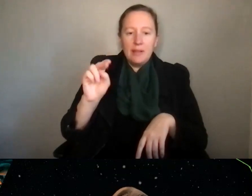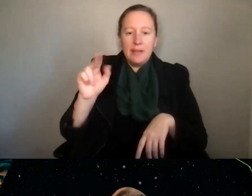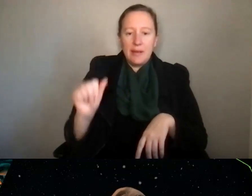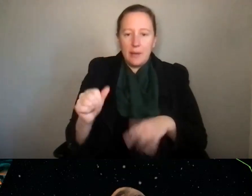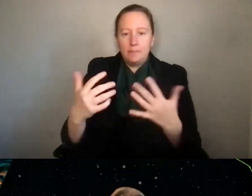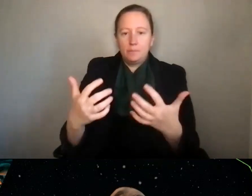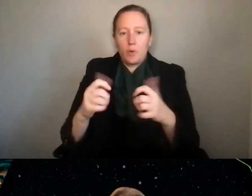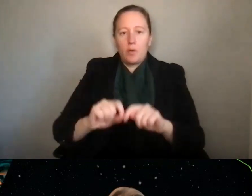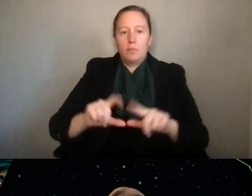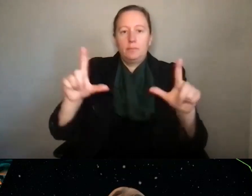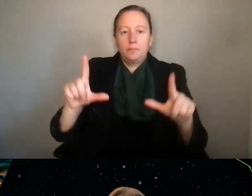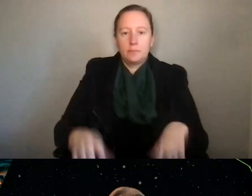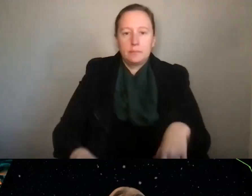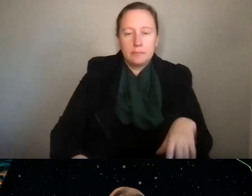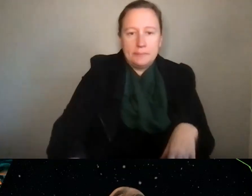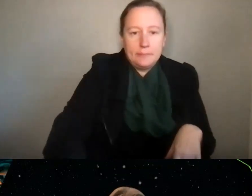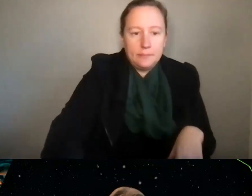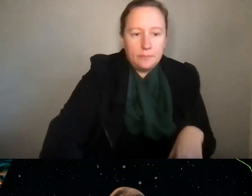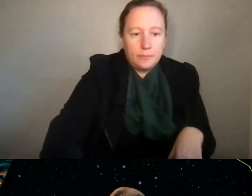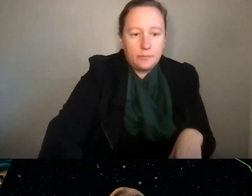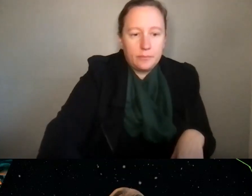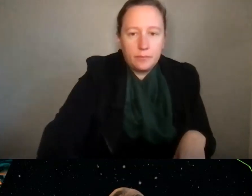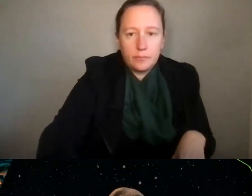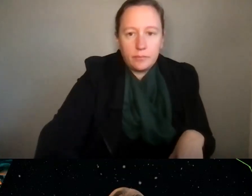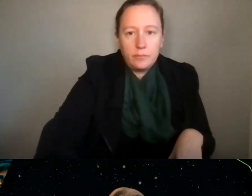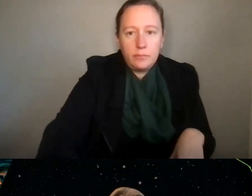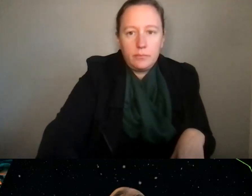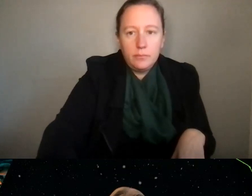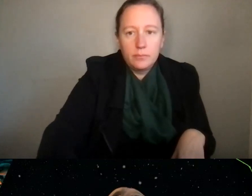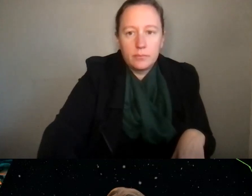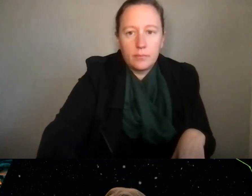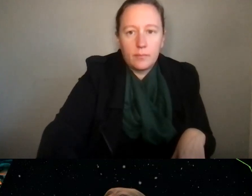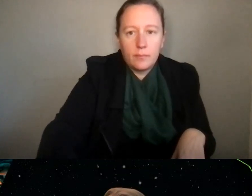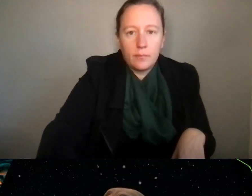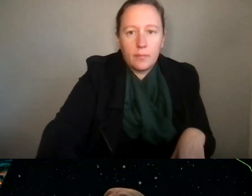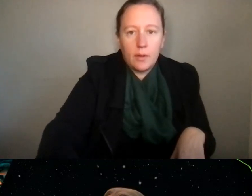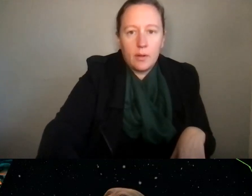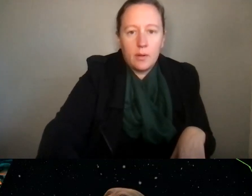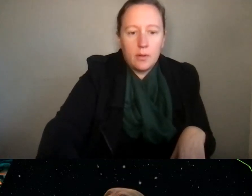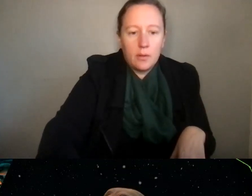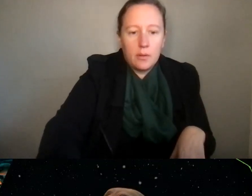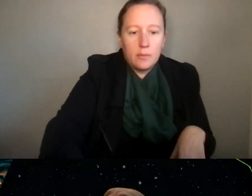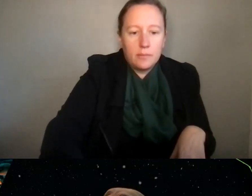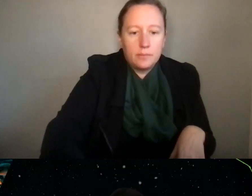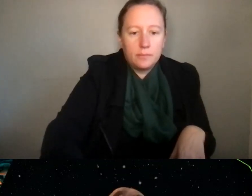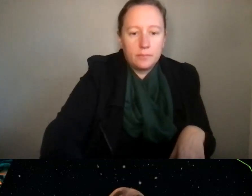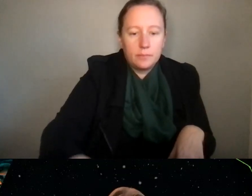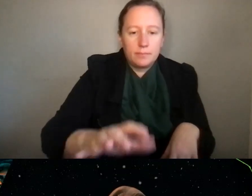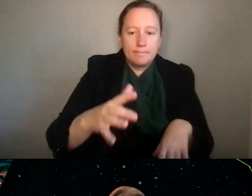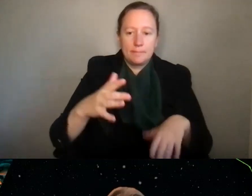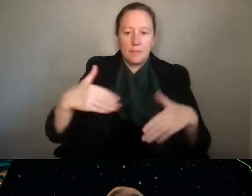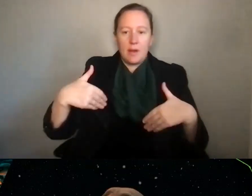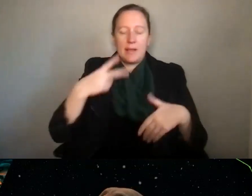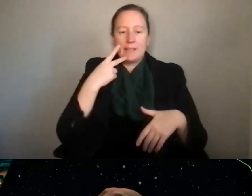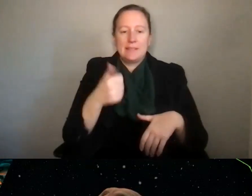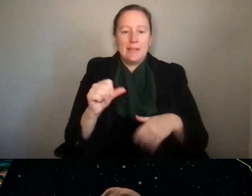we would like to open the floor for any questions. I don't see any in